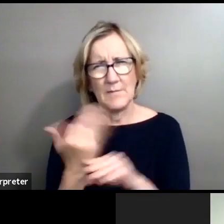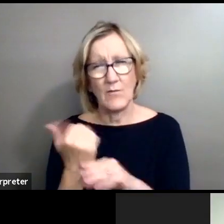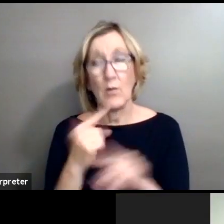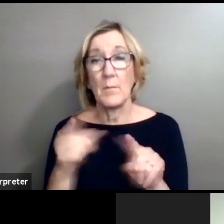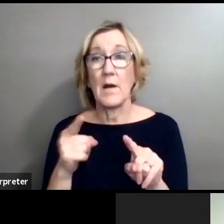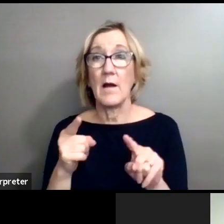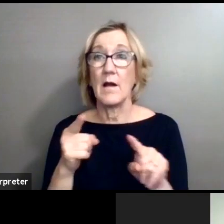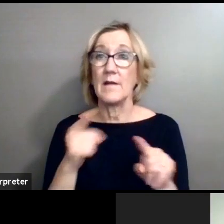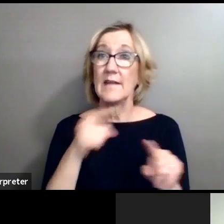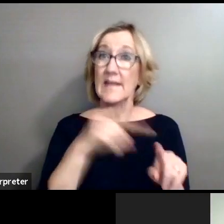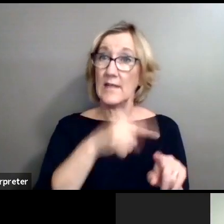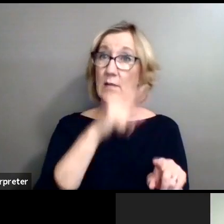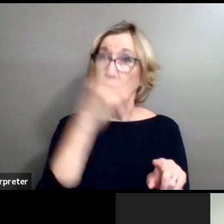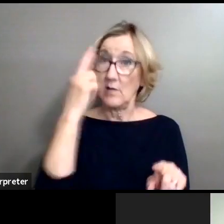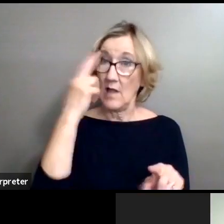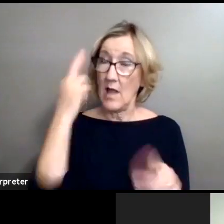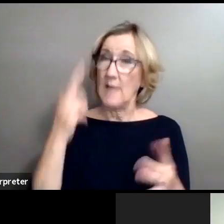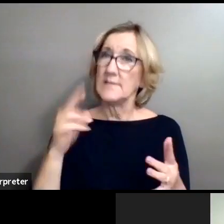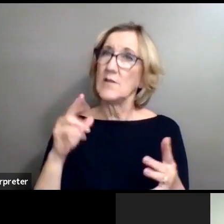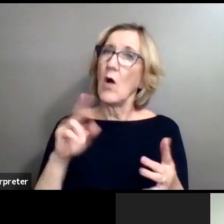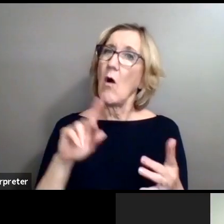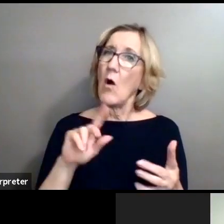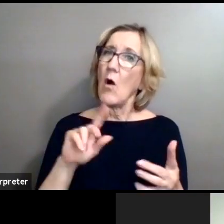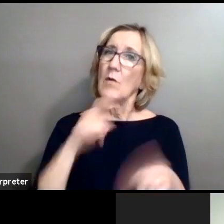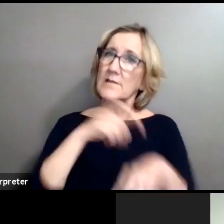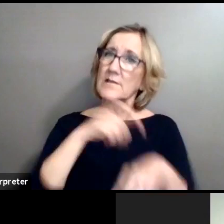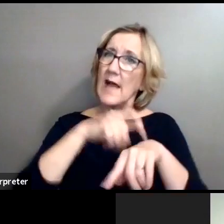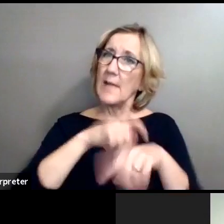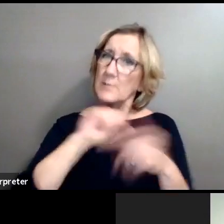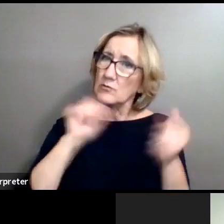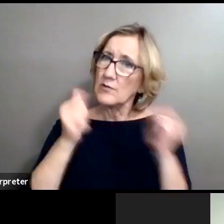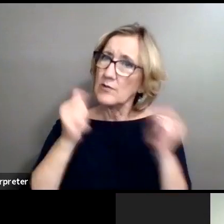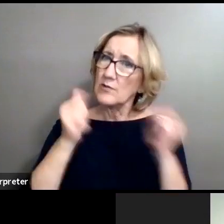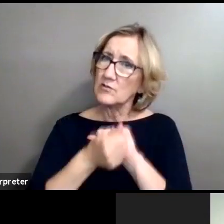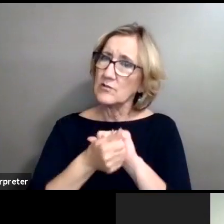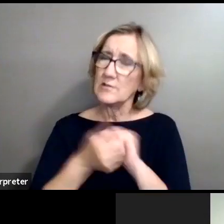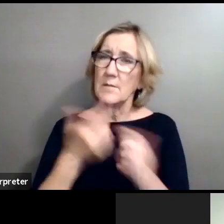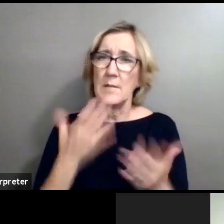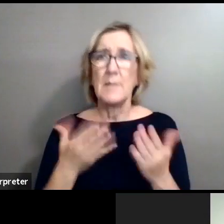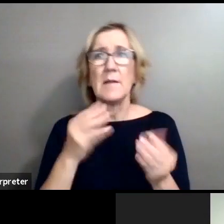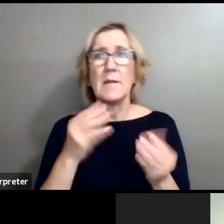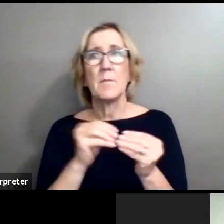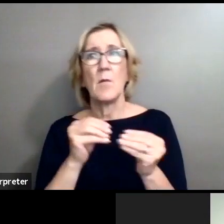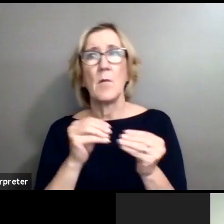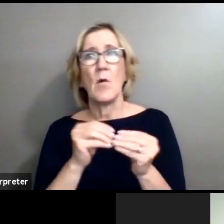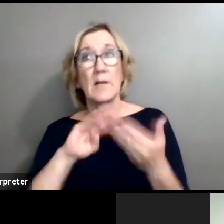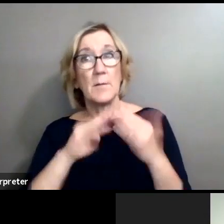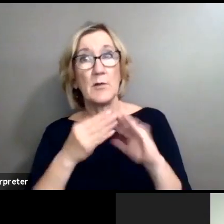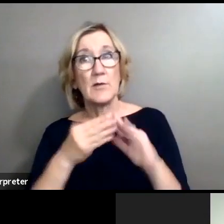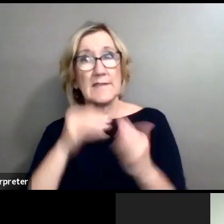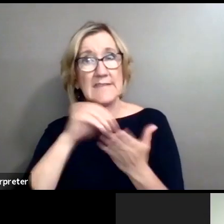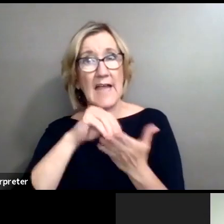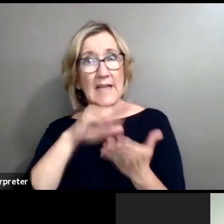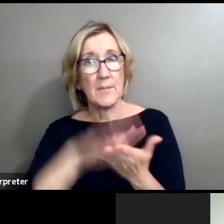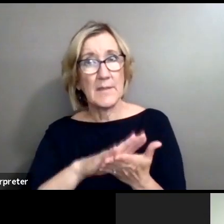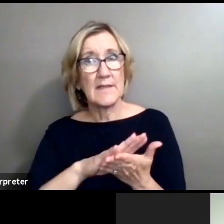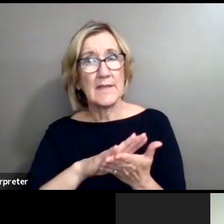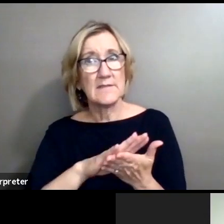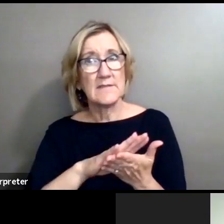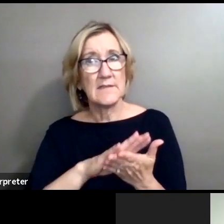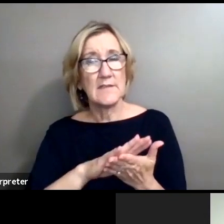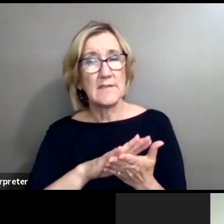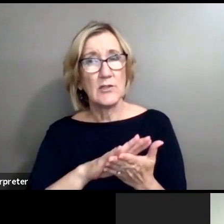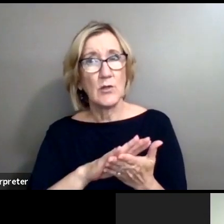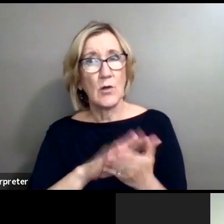realized that it was the turning of a time in which there could be a lot more community documented. And I think that's kind of what you